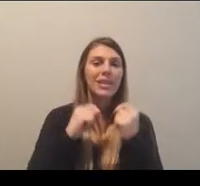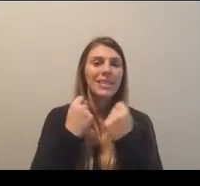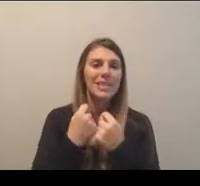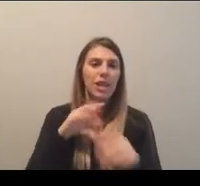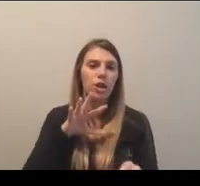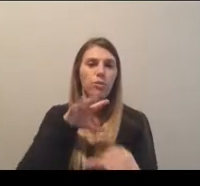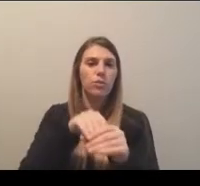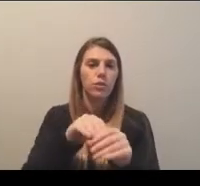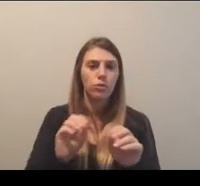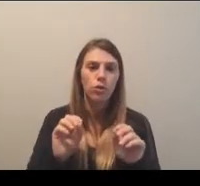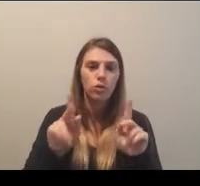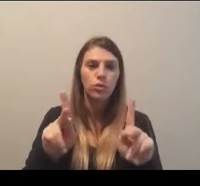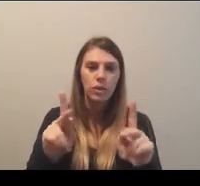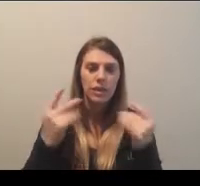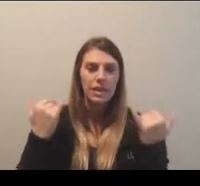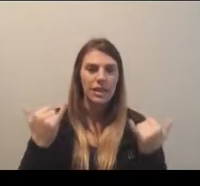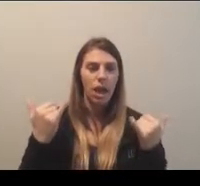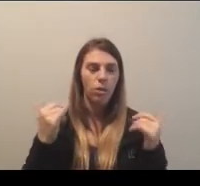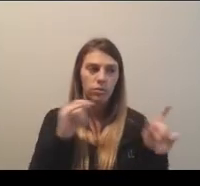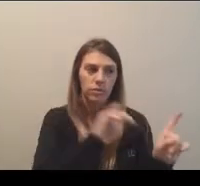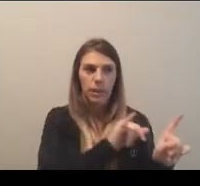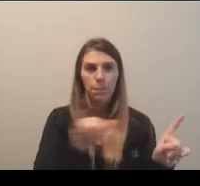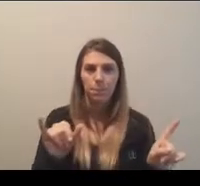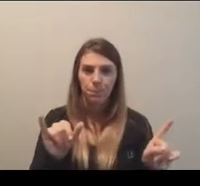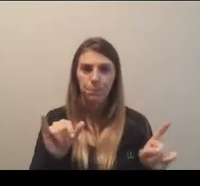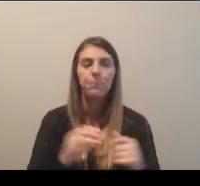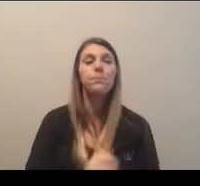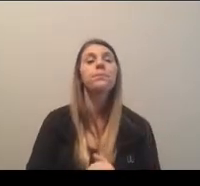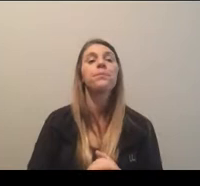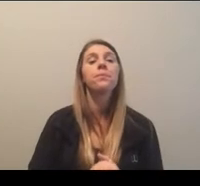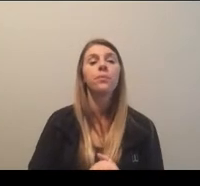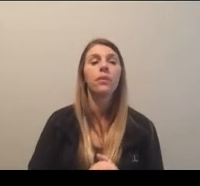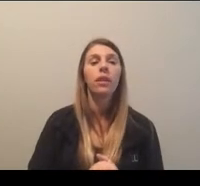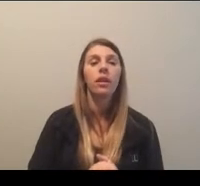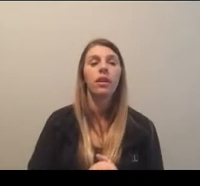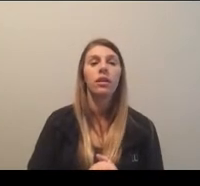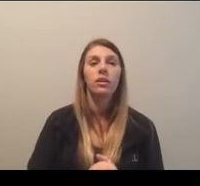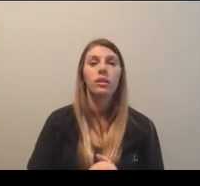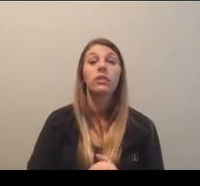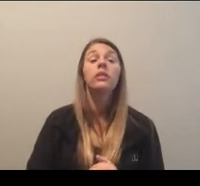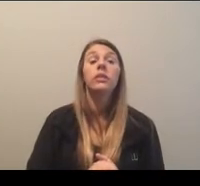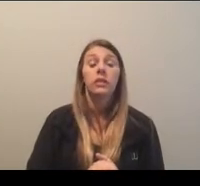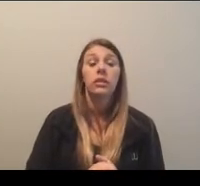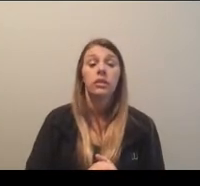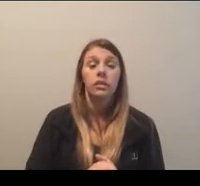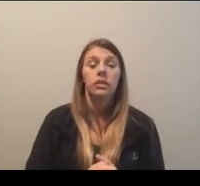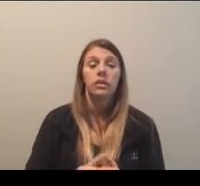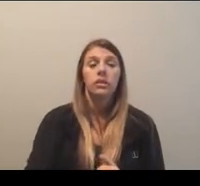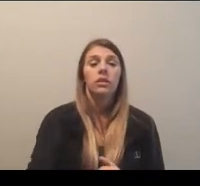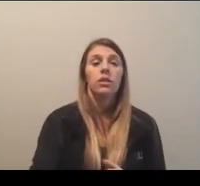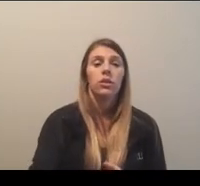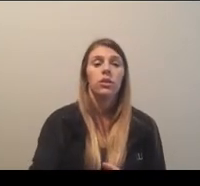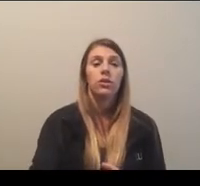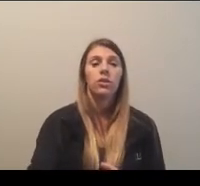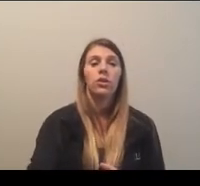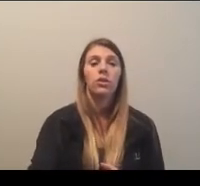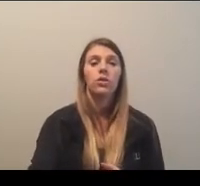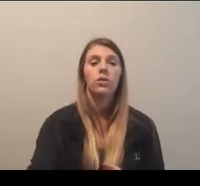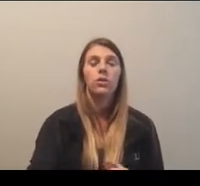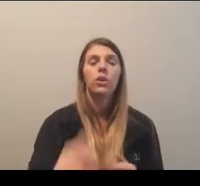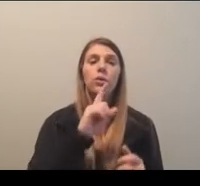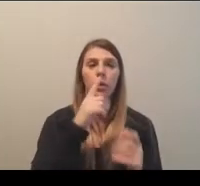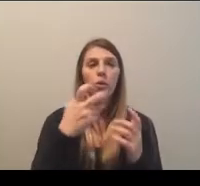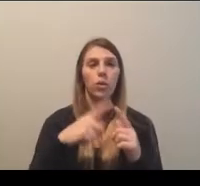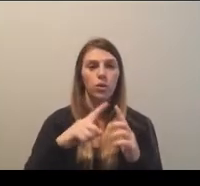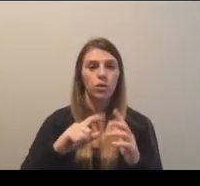opportunities now is available as well. With that, I do want to really point out, and it's very important,